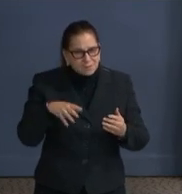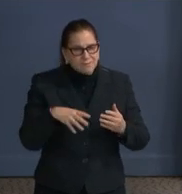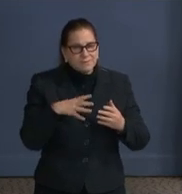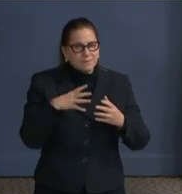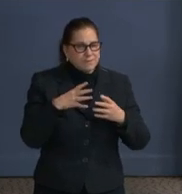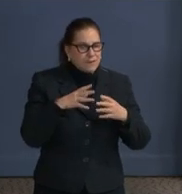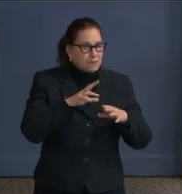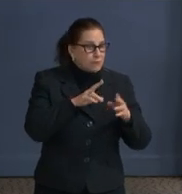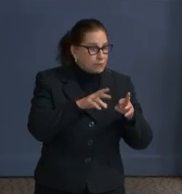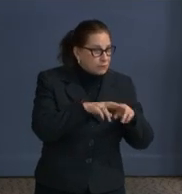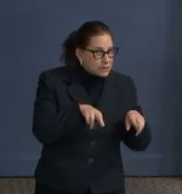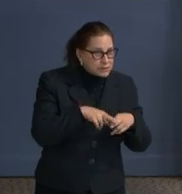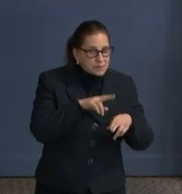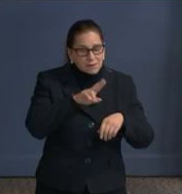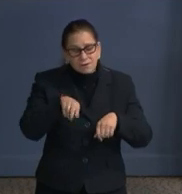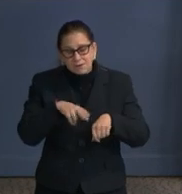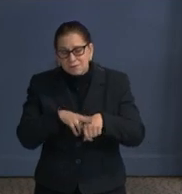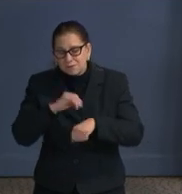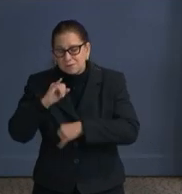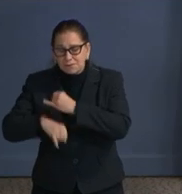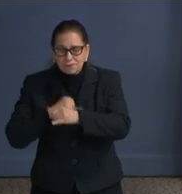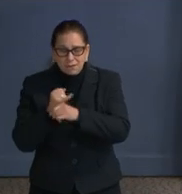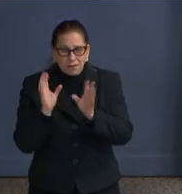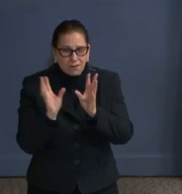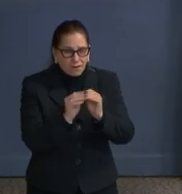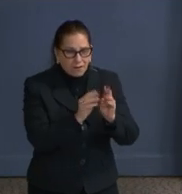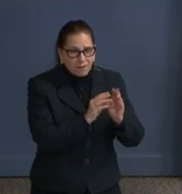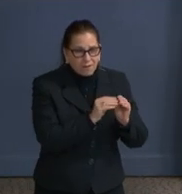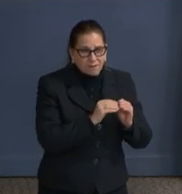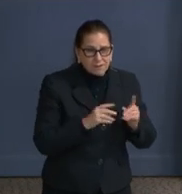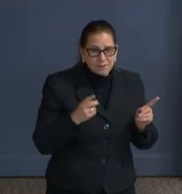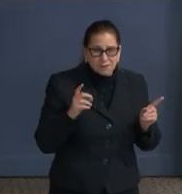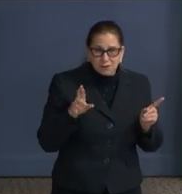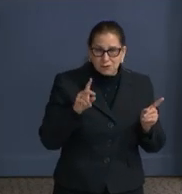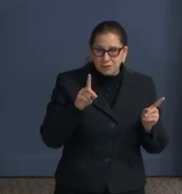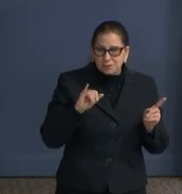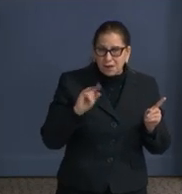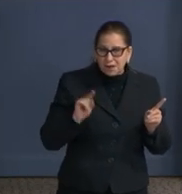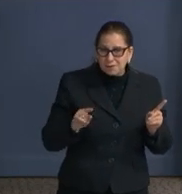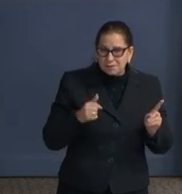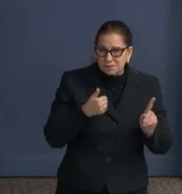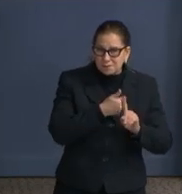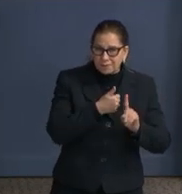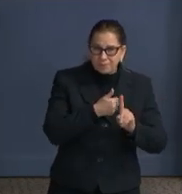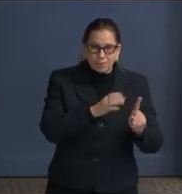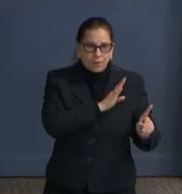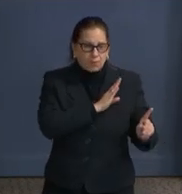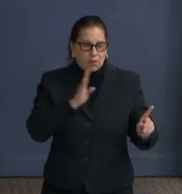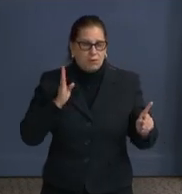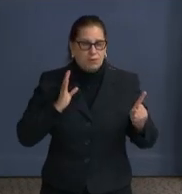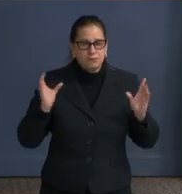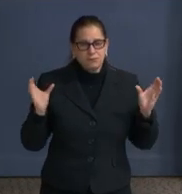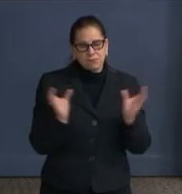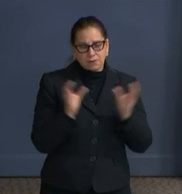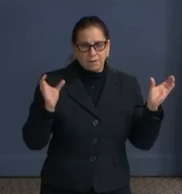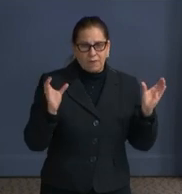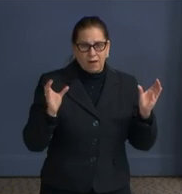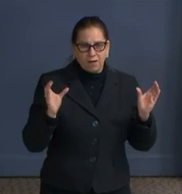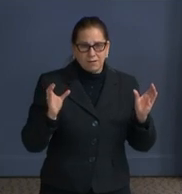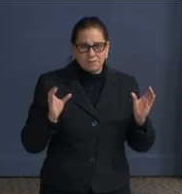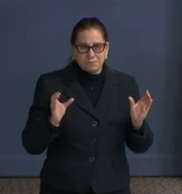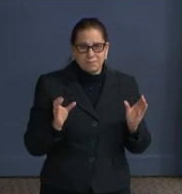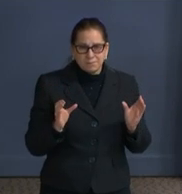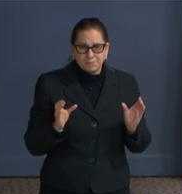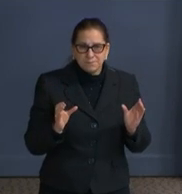and international conferences. Dr. Diaz is board-certified in anatomic pathology as well as